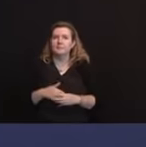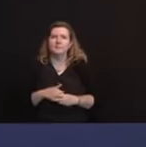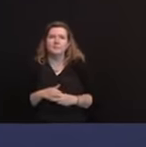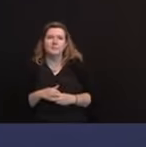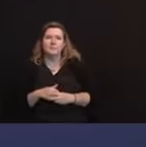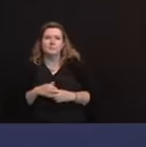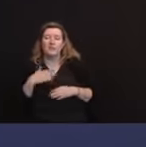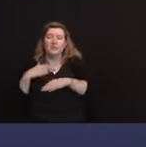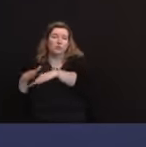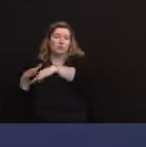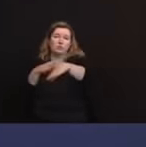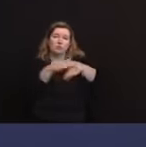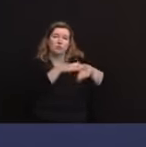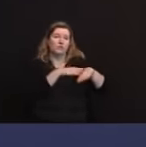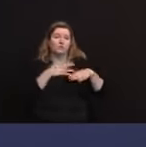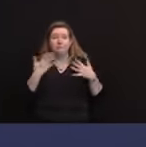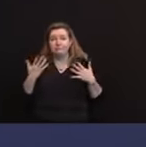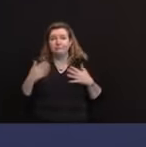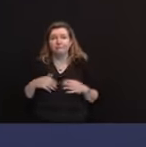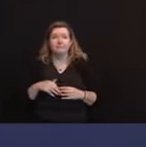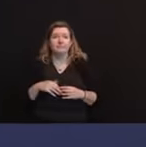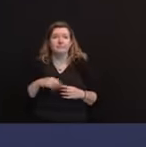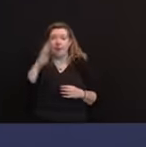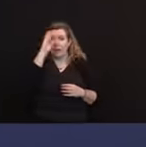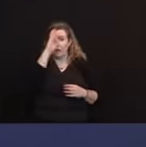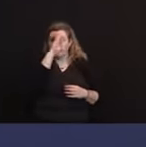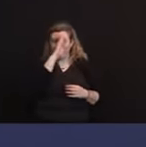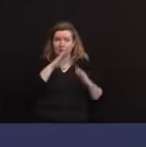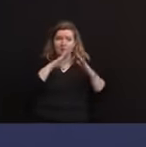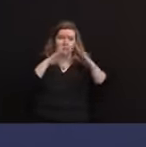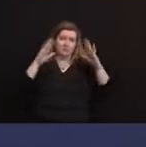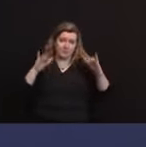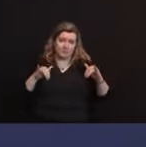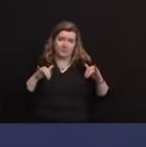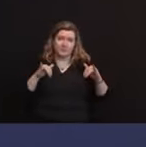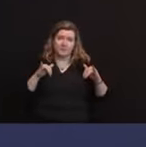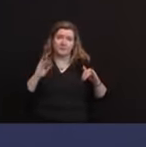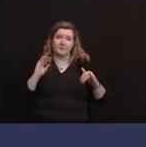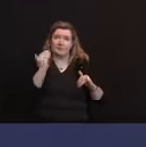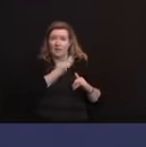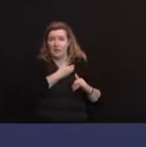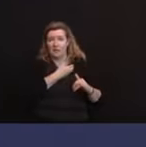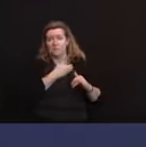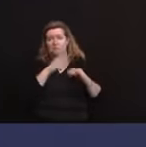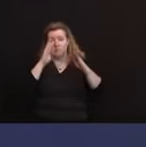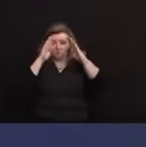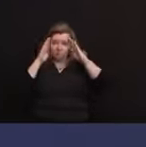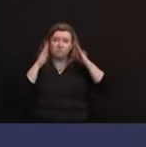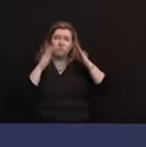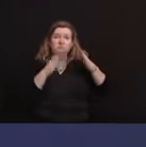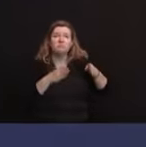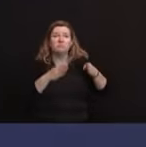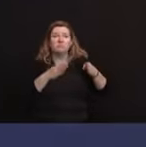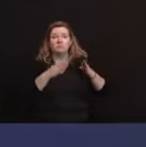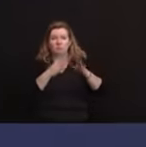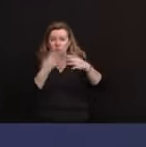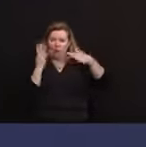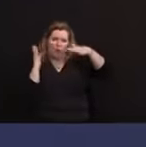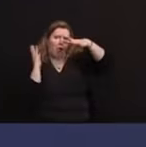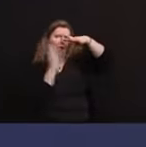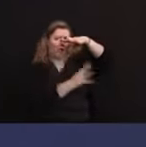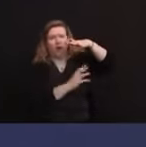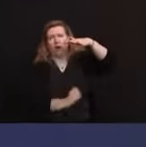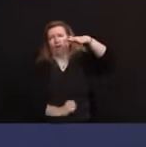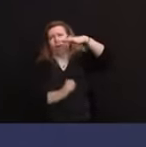everybody that the hospital system is the main focus here. We cannot let it get overrun, and could we see these numbers deteriorate?